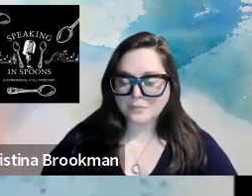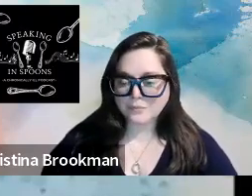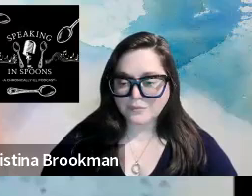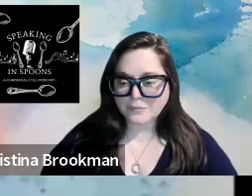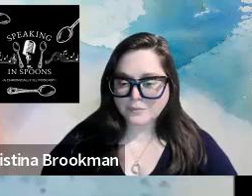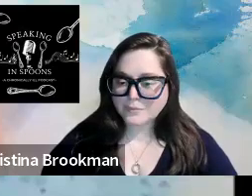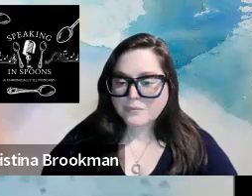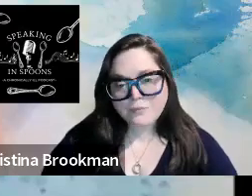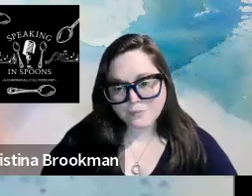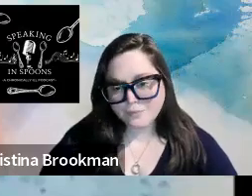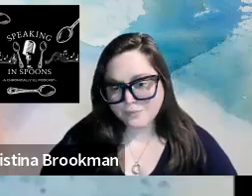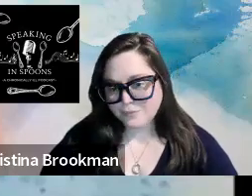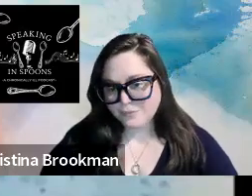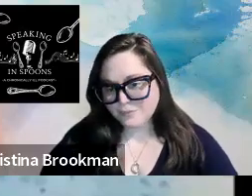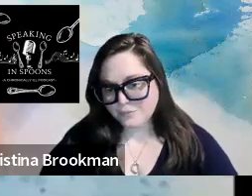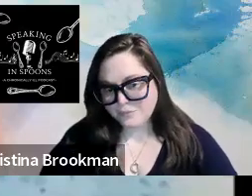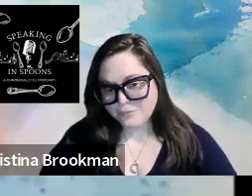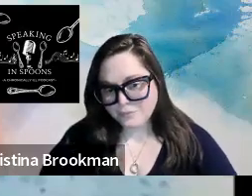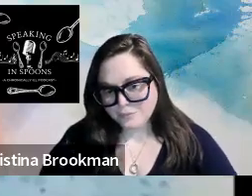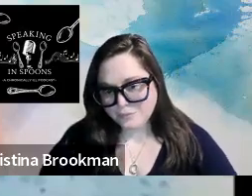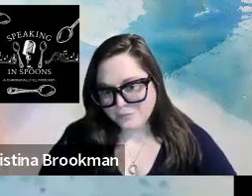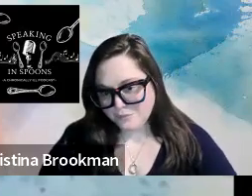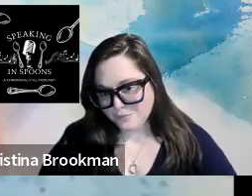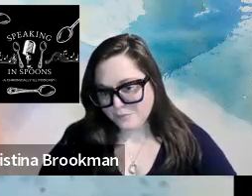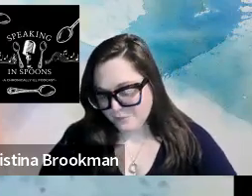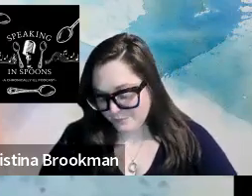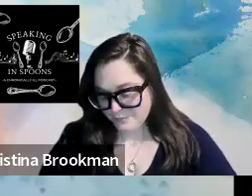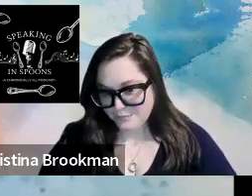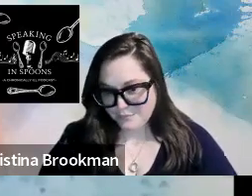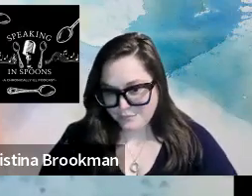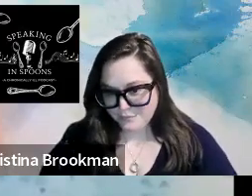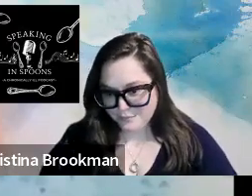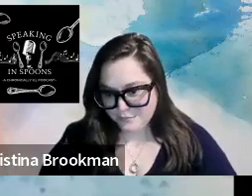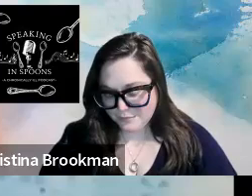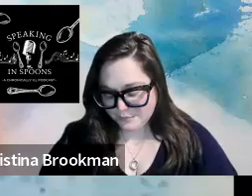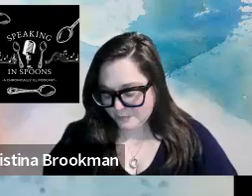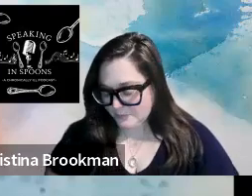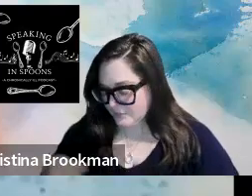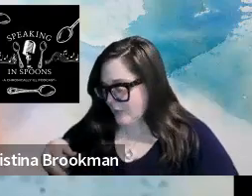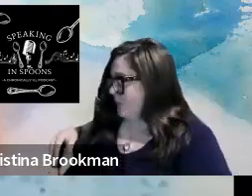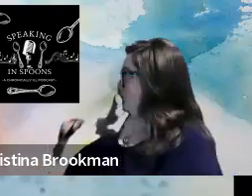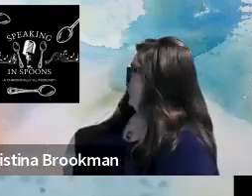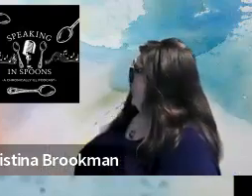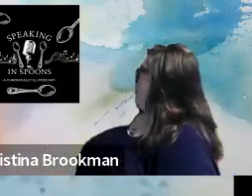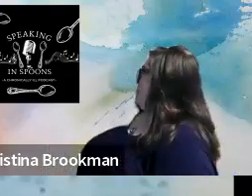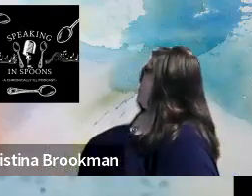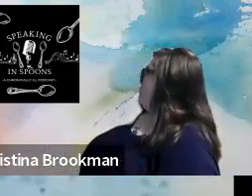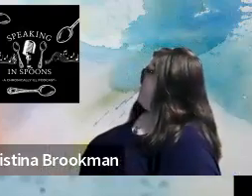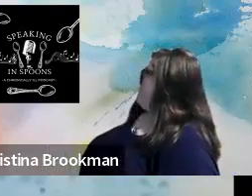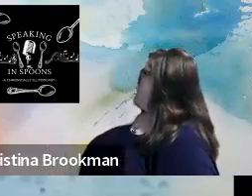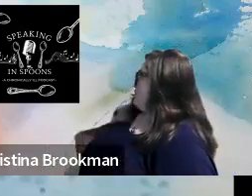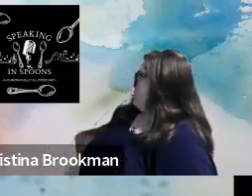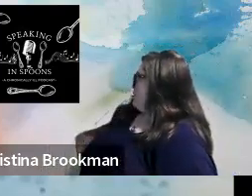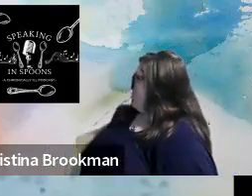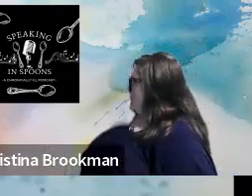disability advocate, and host of Speaking in Spoons, a chronically ill podcast. And I'm here today to speak